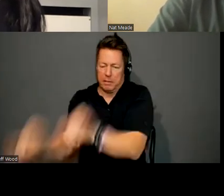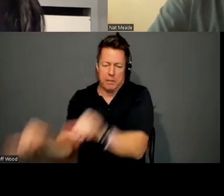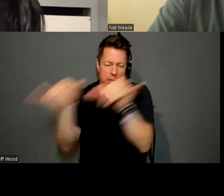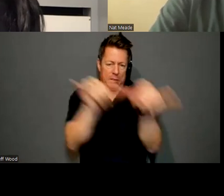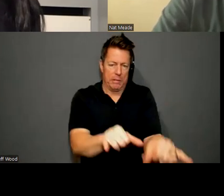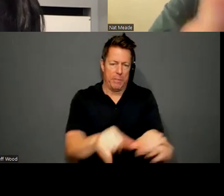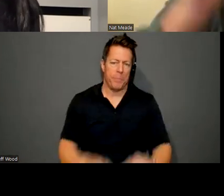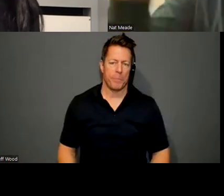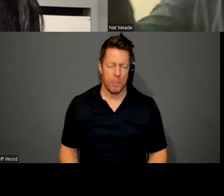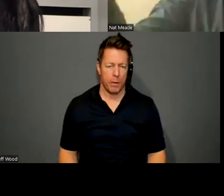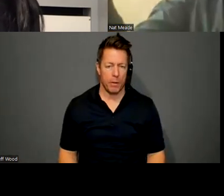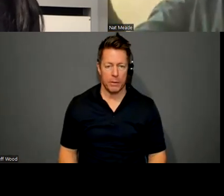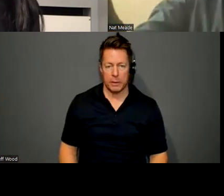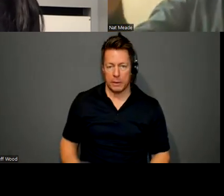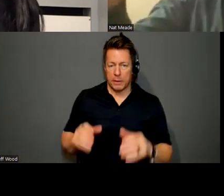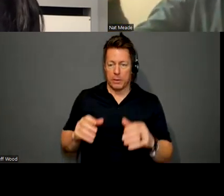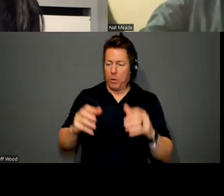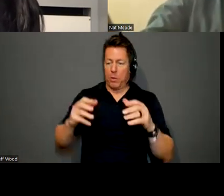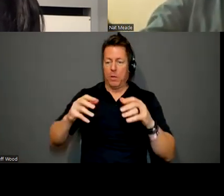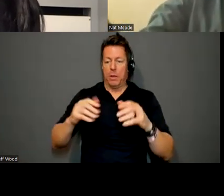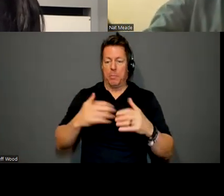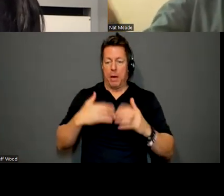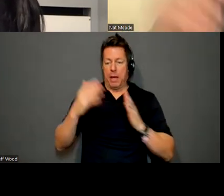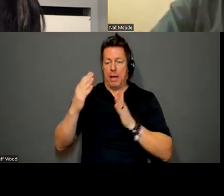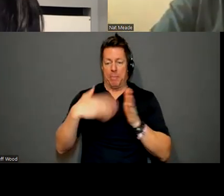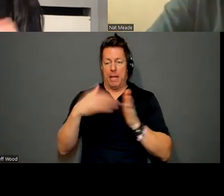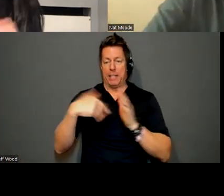Yeah. I mean, outside of my paintings is a real mess.